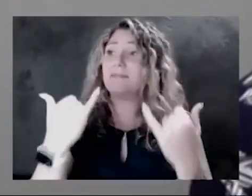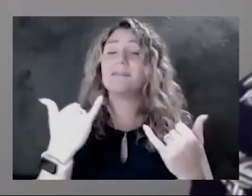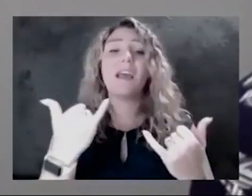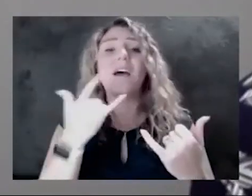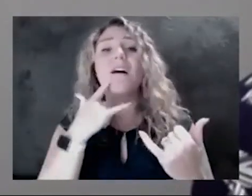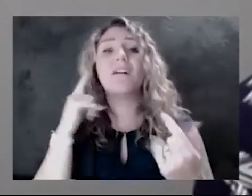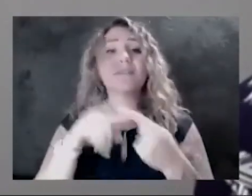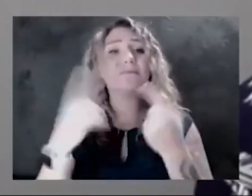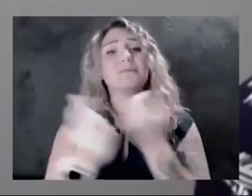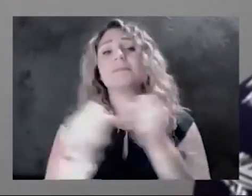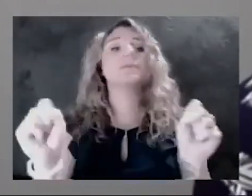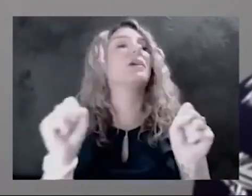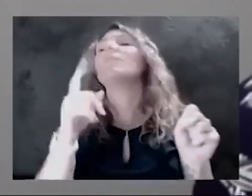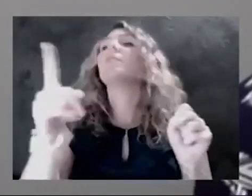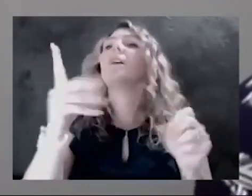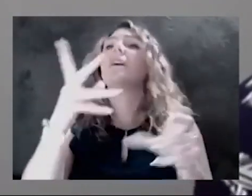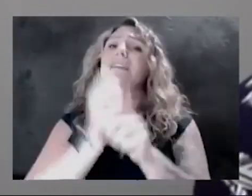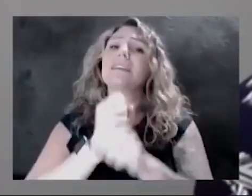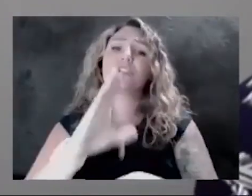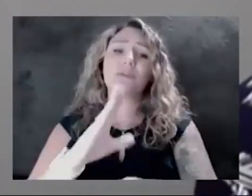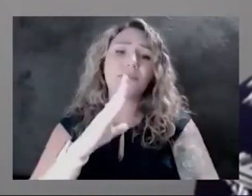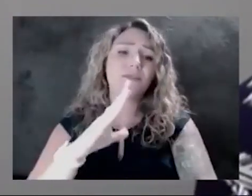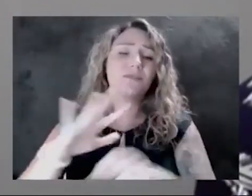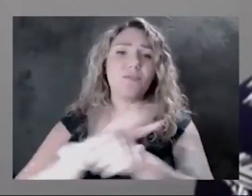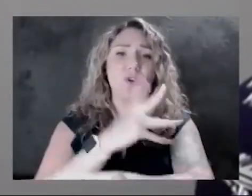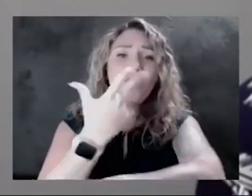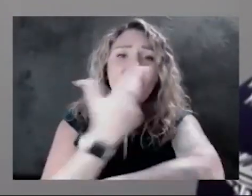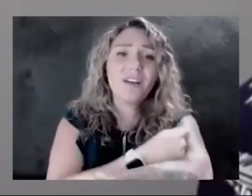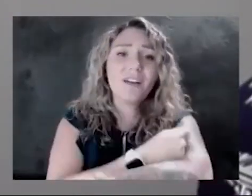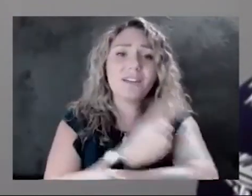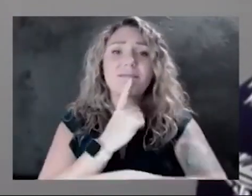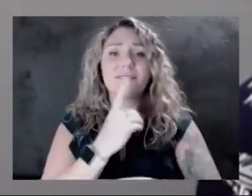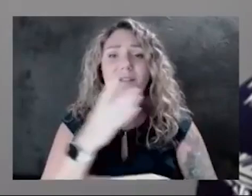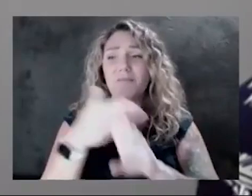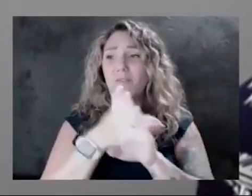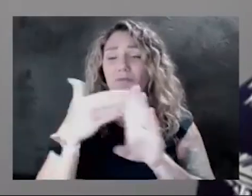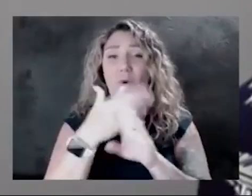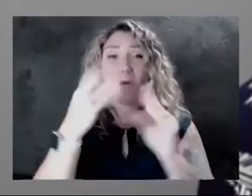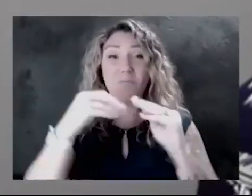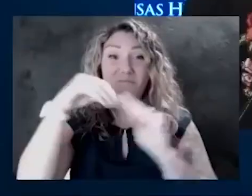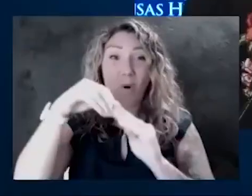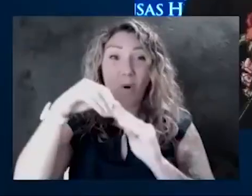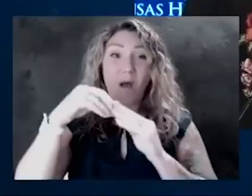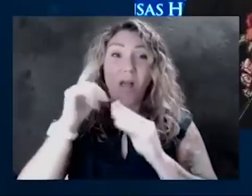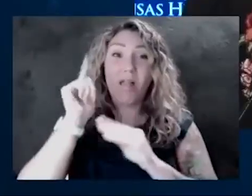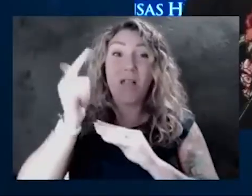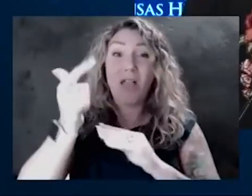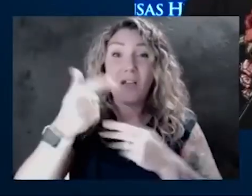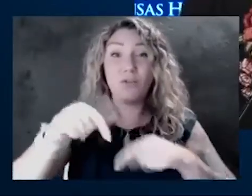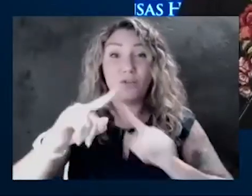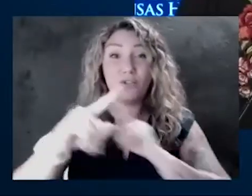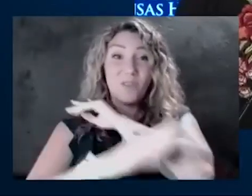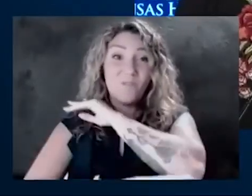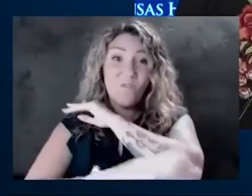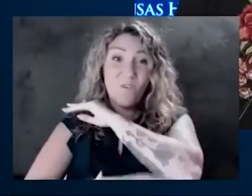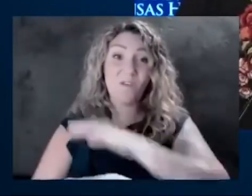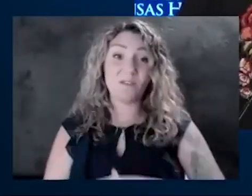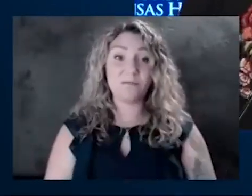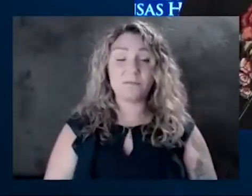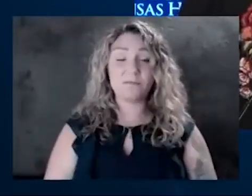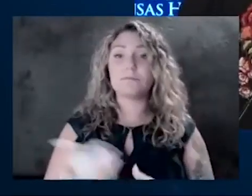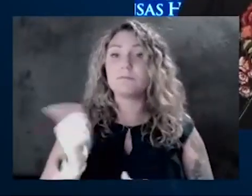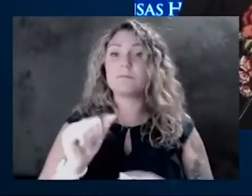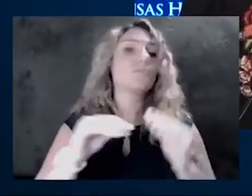your inoculation, finish your full series before we get any further into the fall months. Any other reporter questions on the line today?